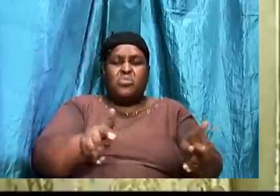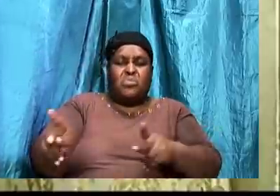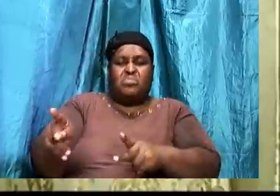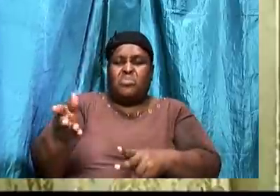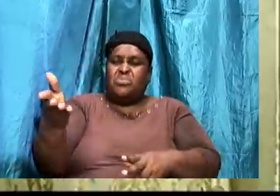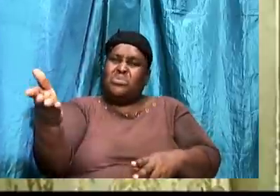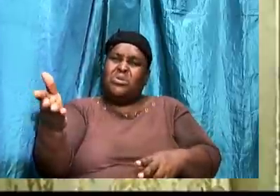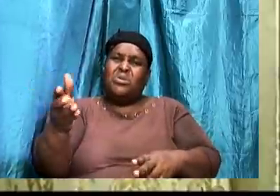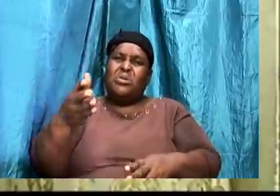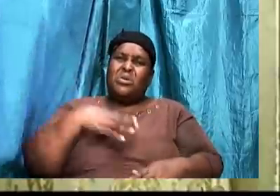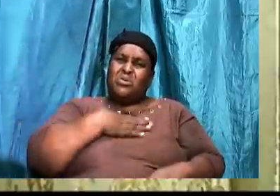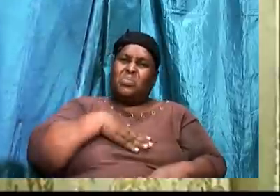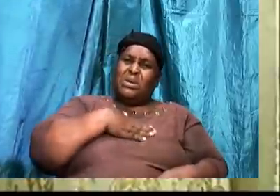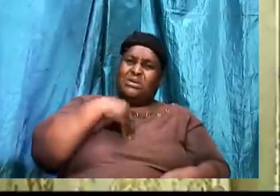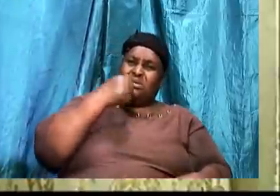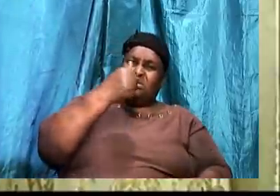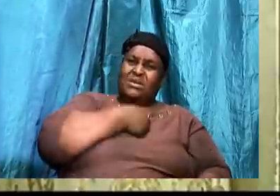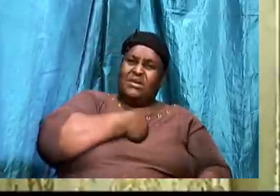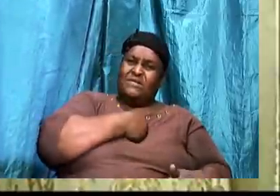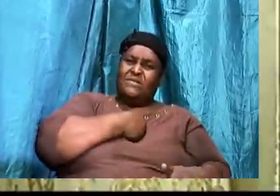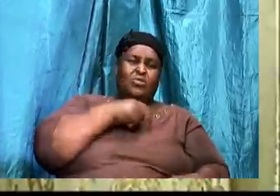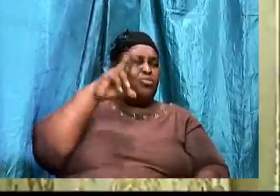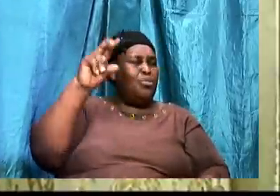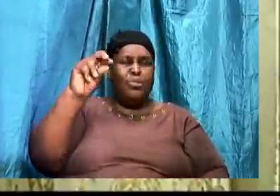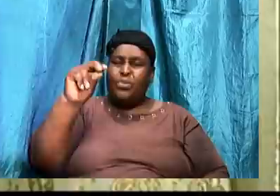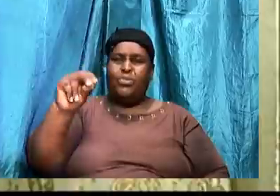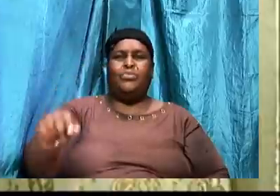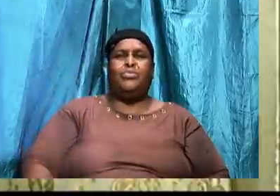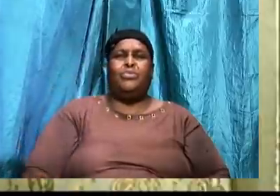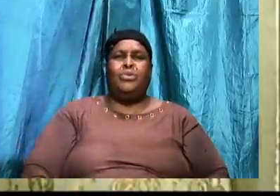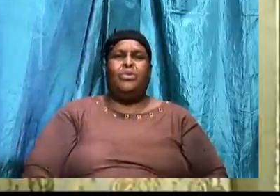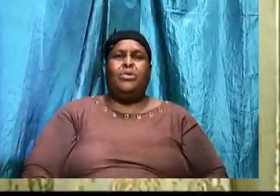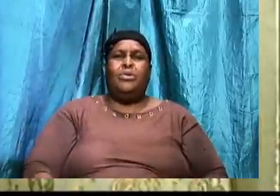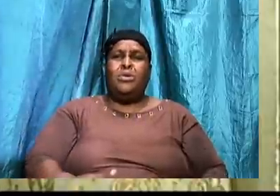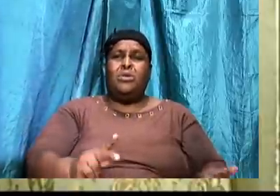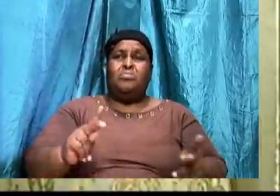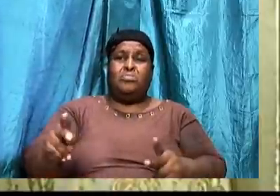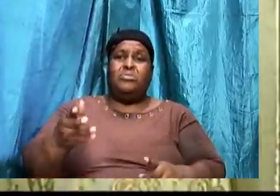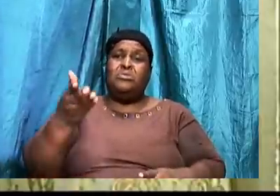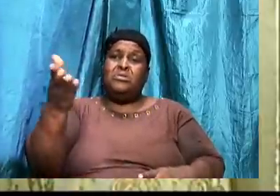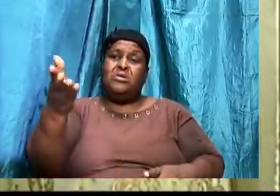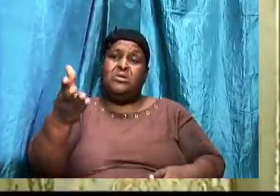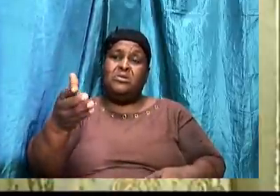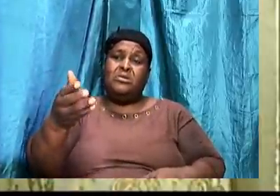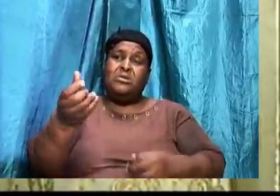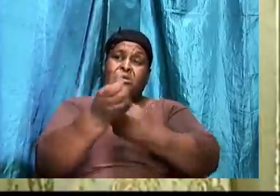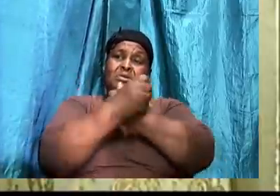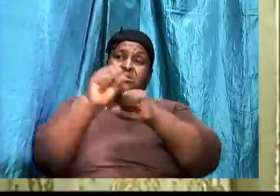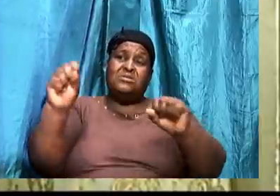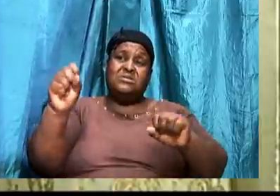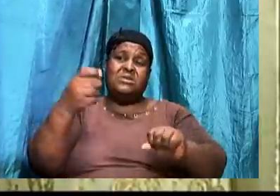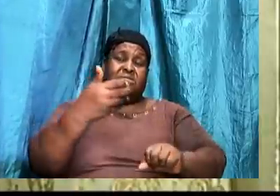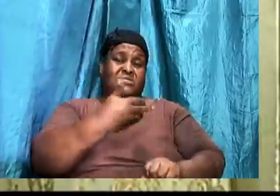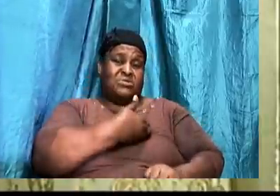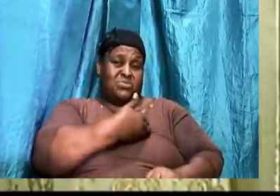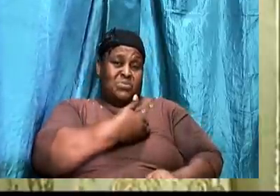He put it in there. To save. The souls. That he.